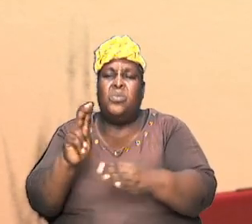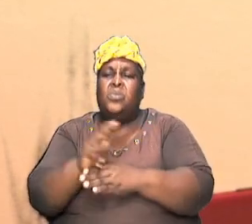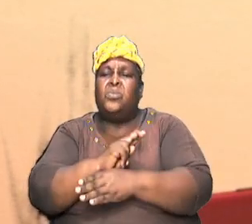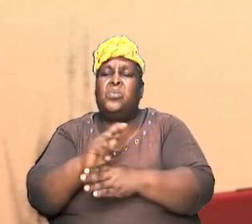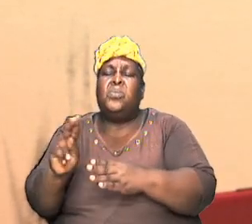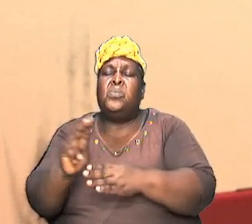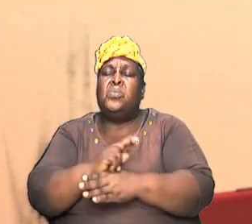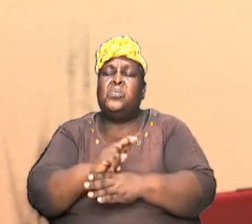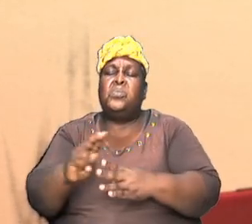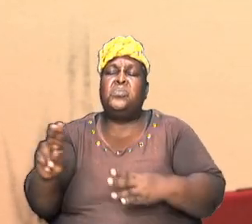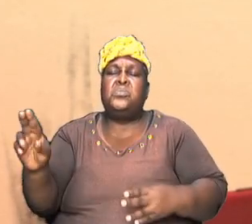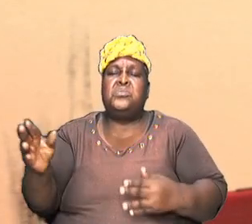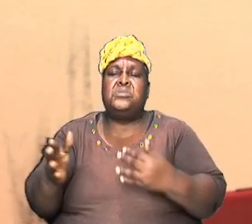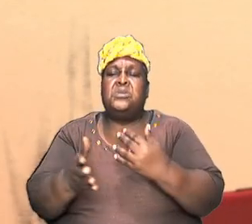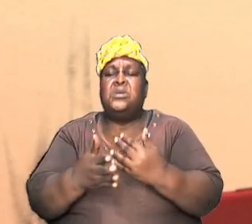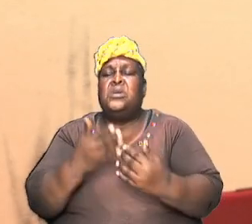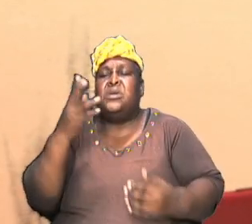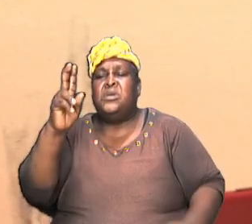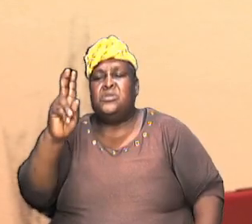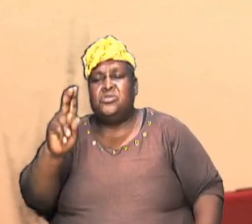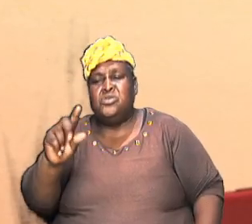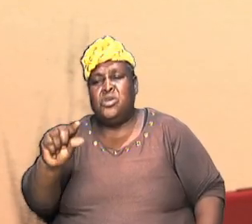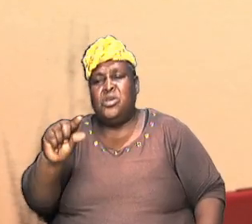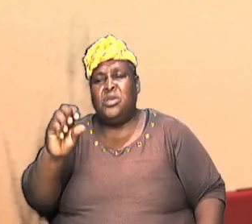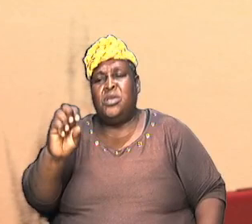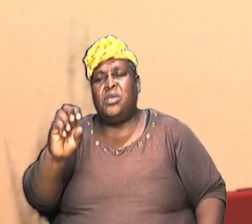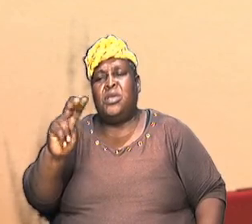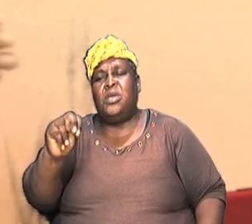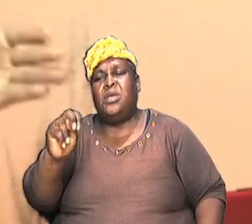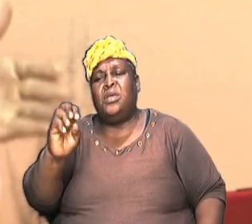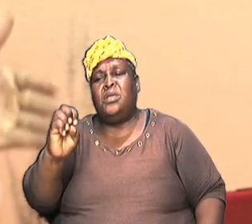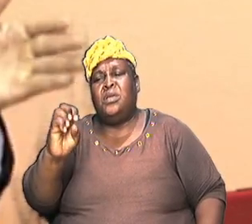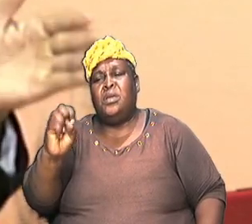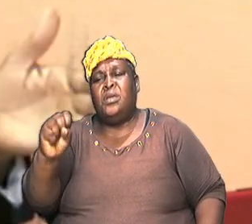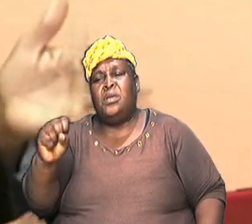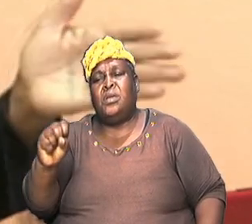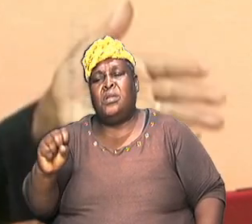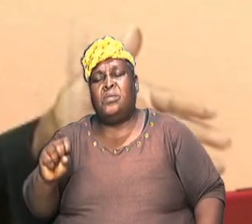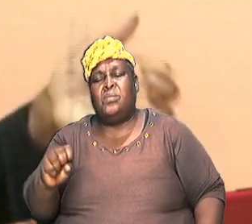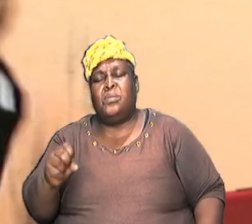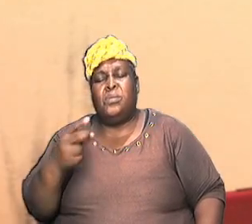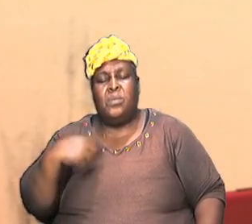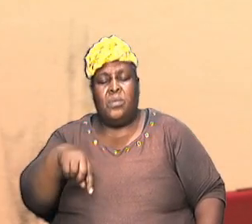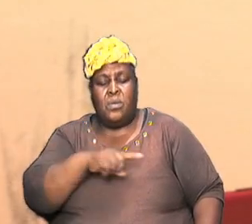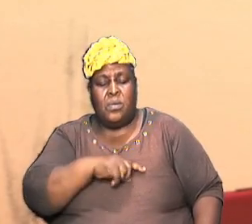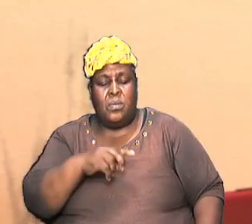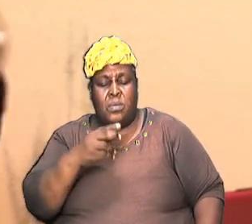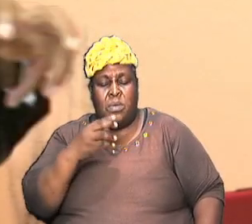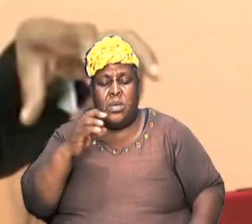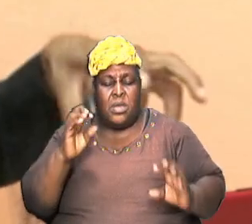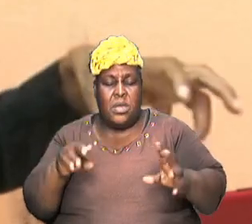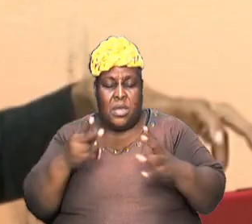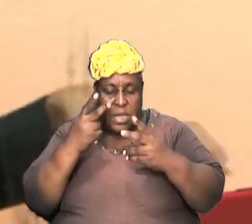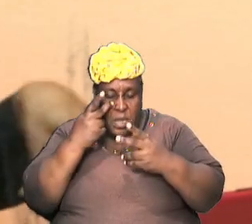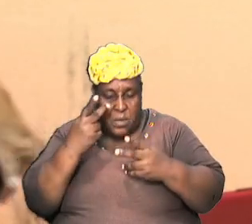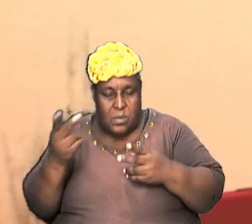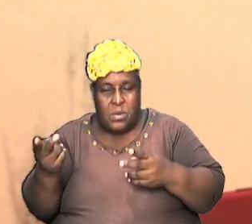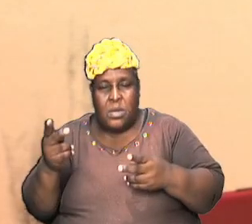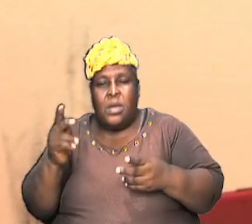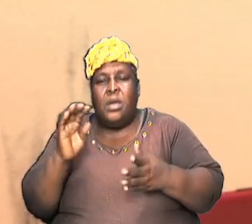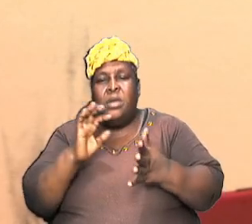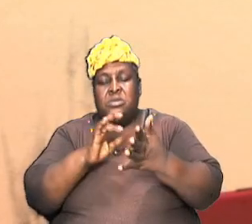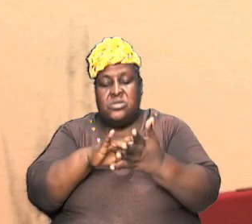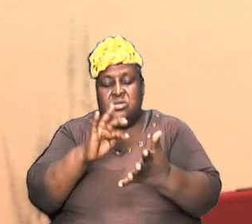theory basic that we can expand and as we expand and as more persons